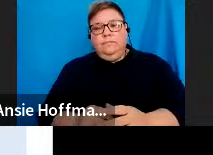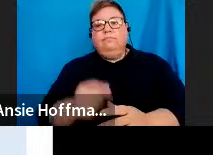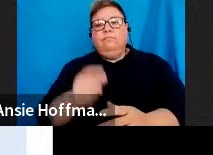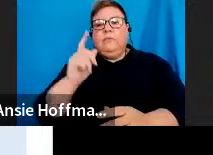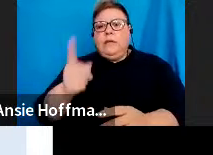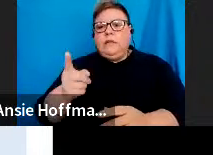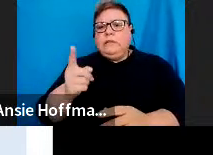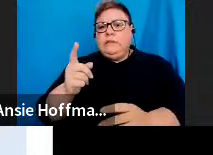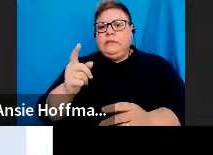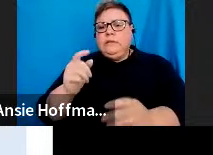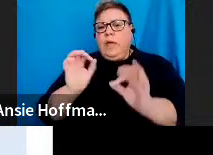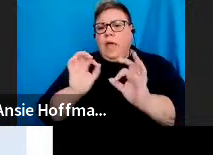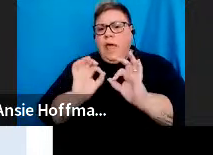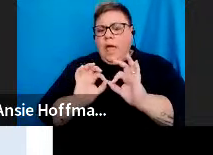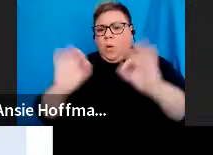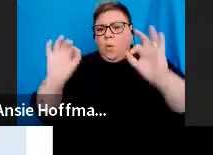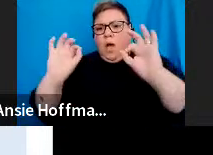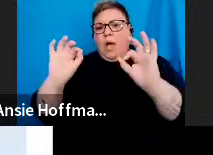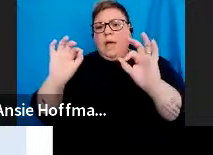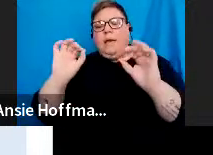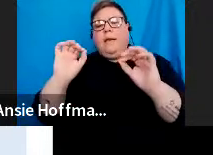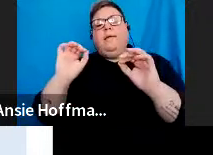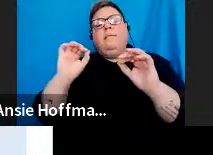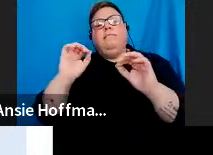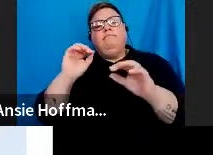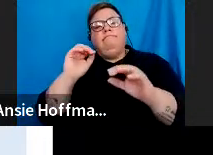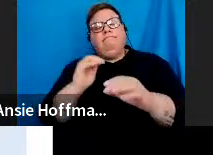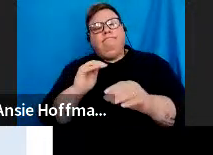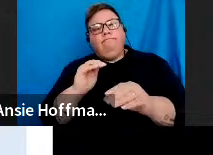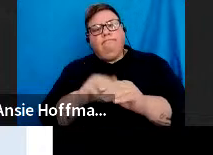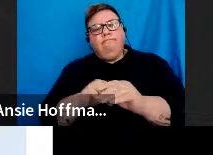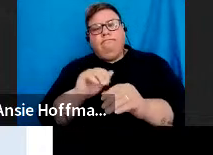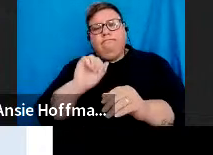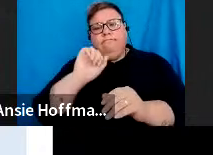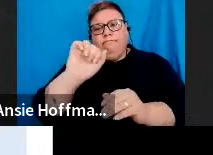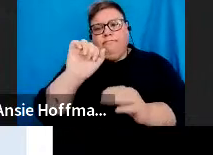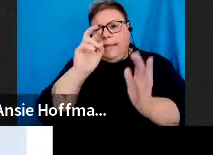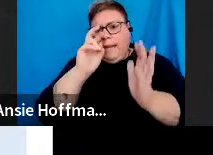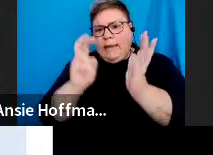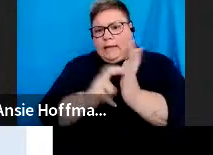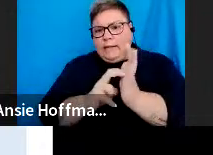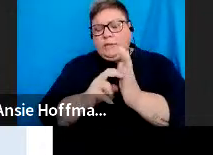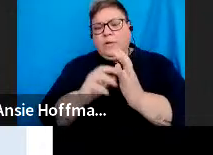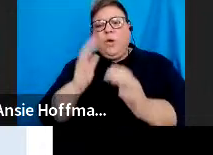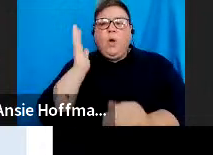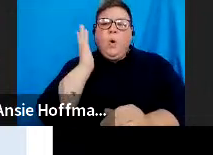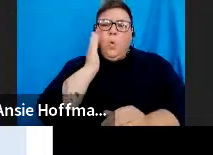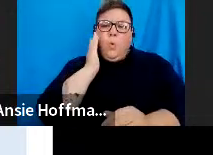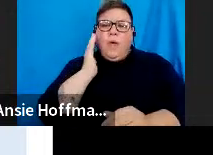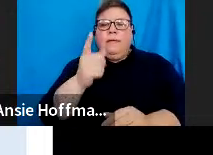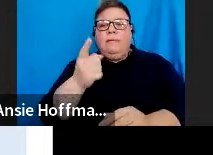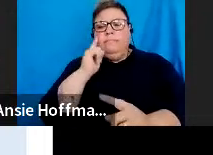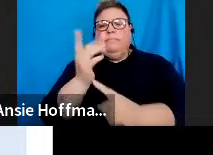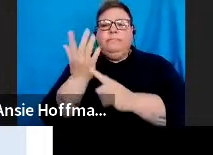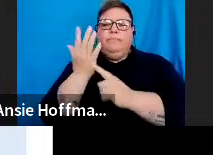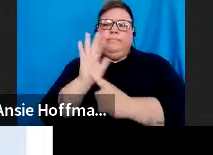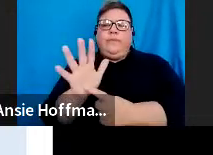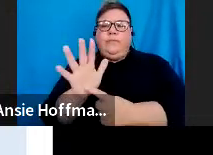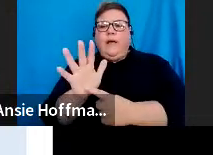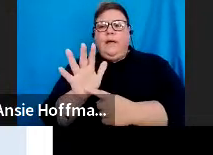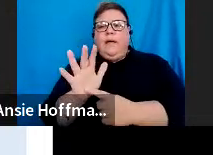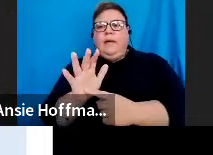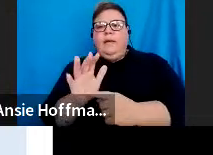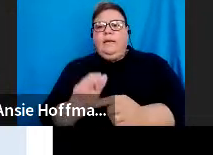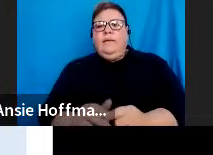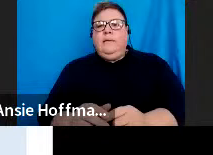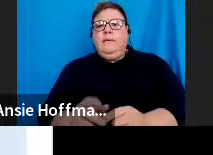for specific individual fixes and when necessary, in addition to providing an indication to